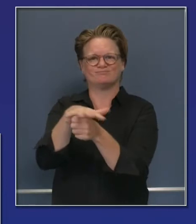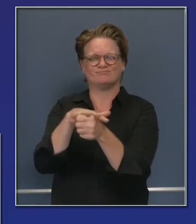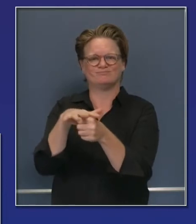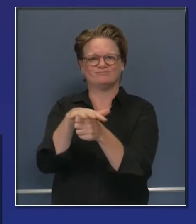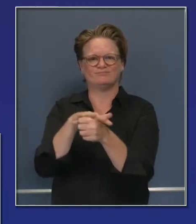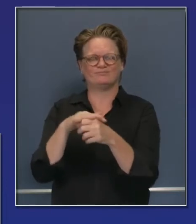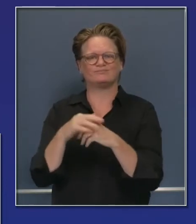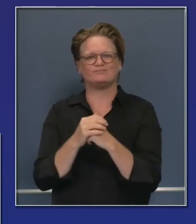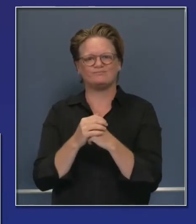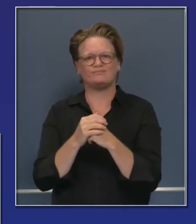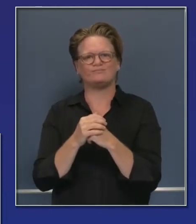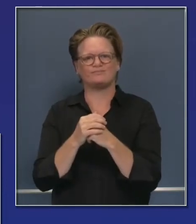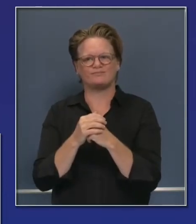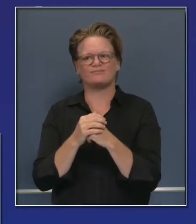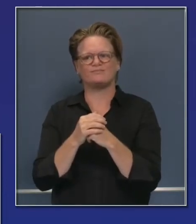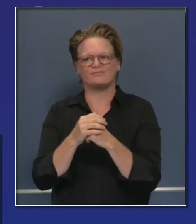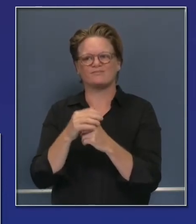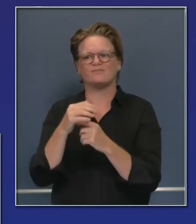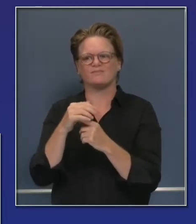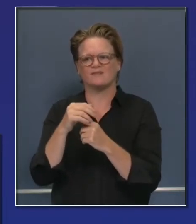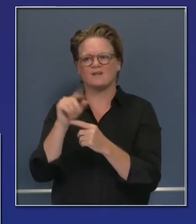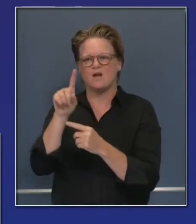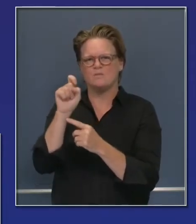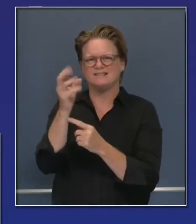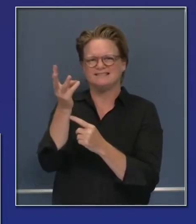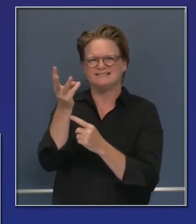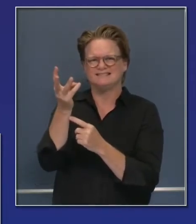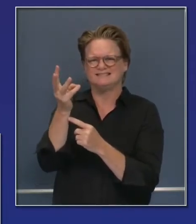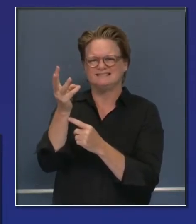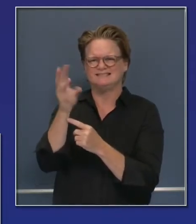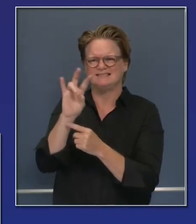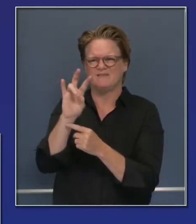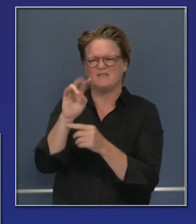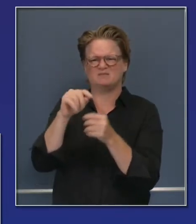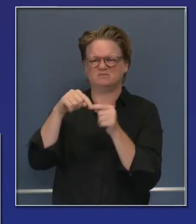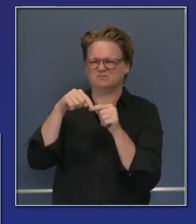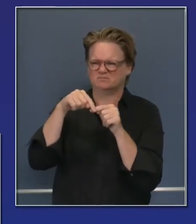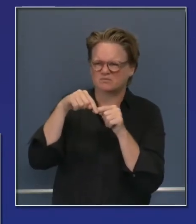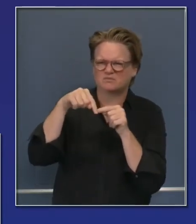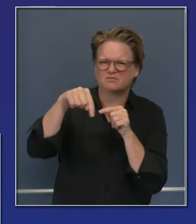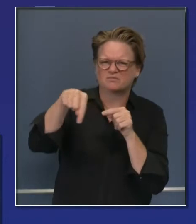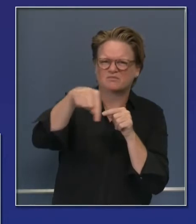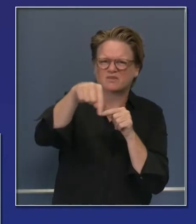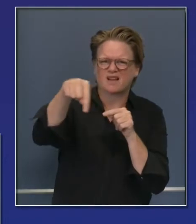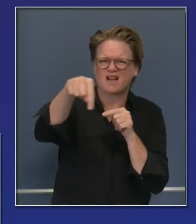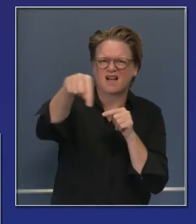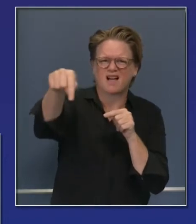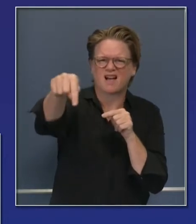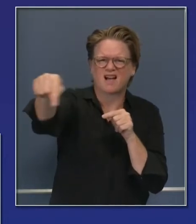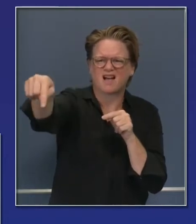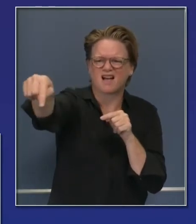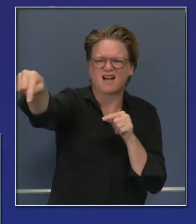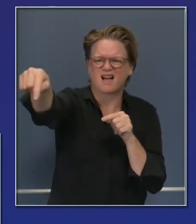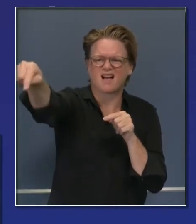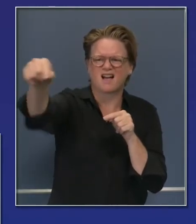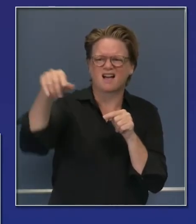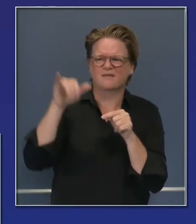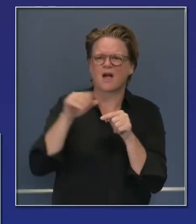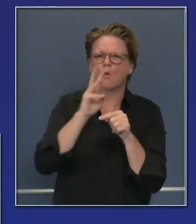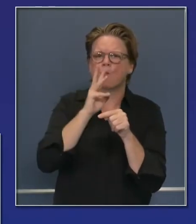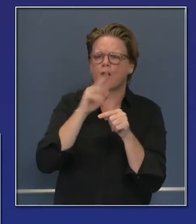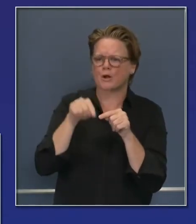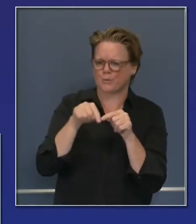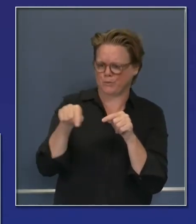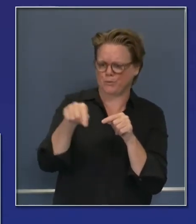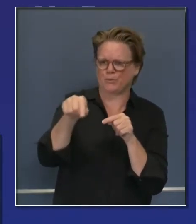which is that 167-mile gravity-fed system that actually feeds the water and a lot of the power for the city and